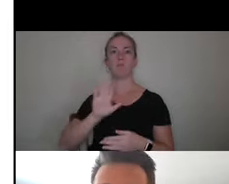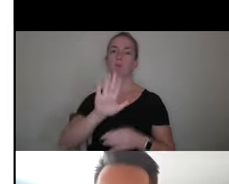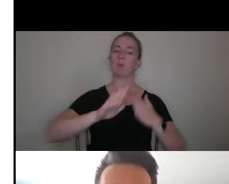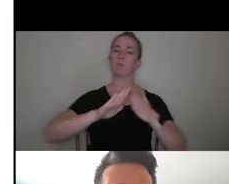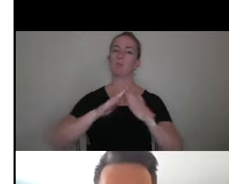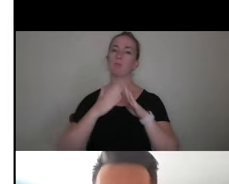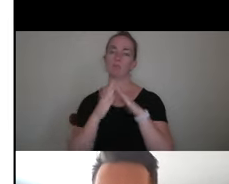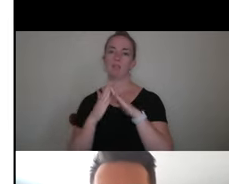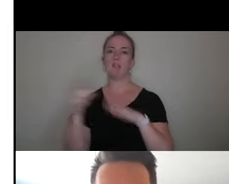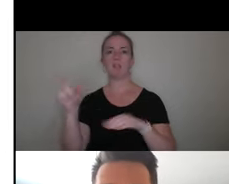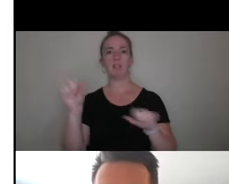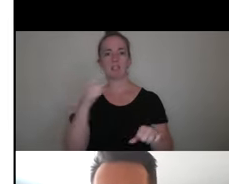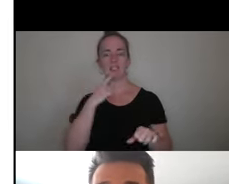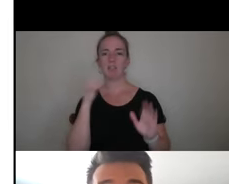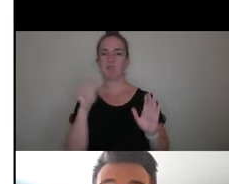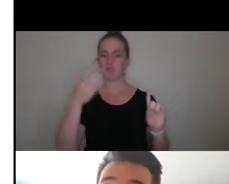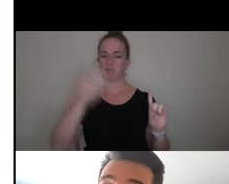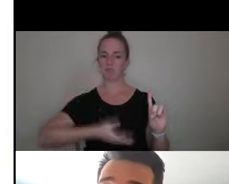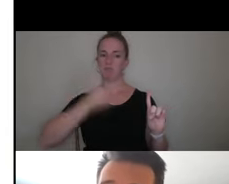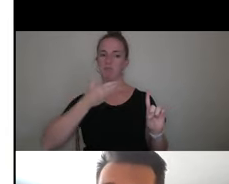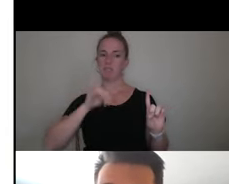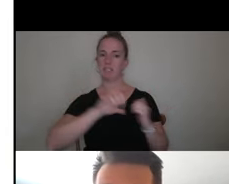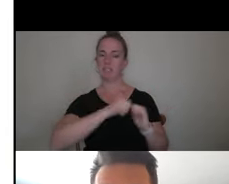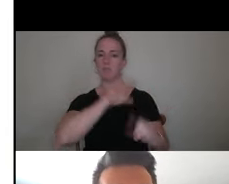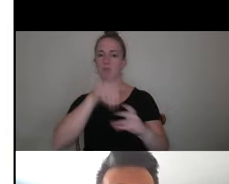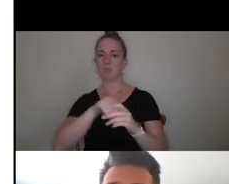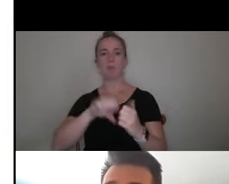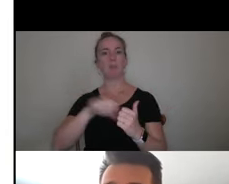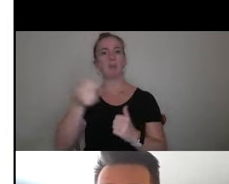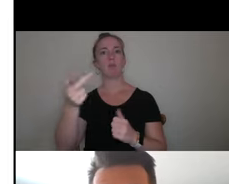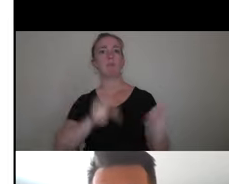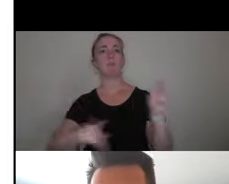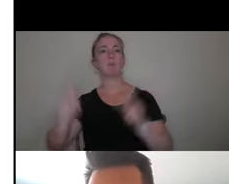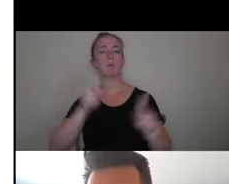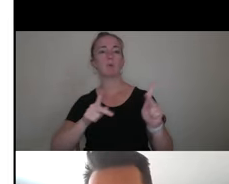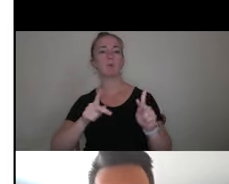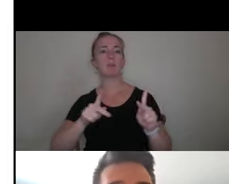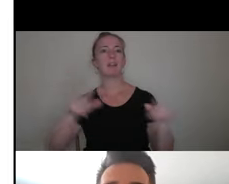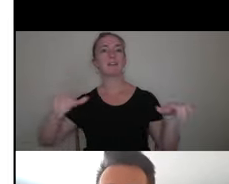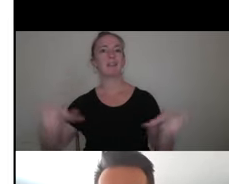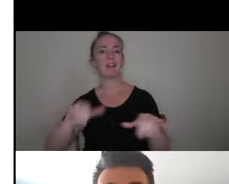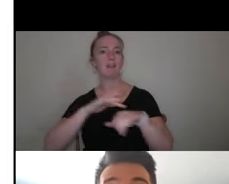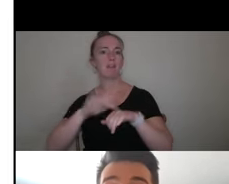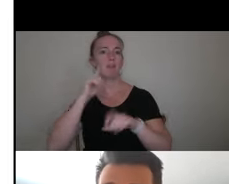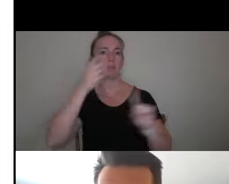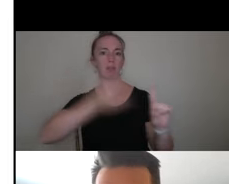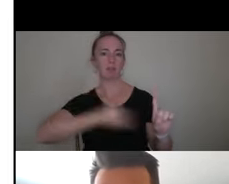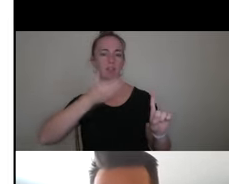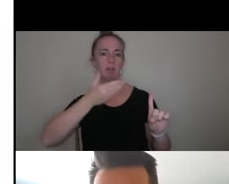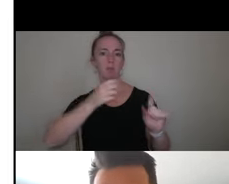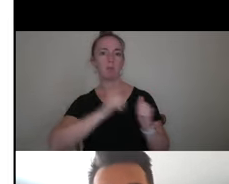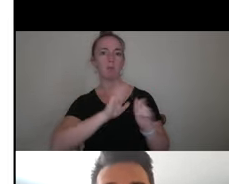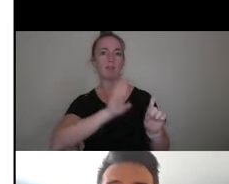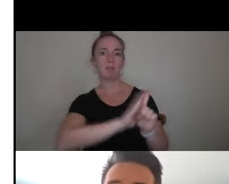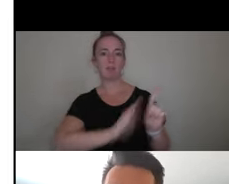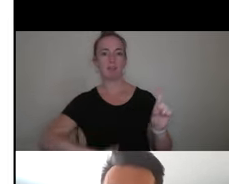who can say, this is the way that this person has engaged with other people, with the activities available to them, with their life outside of the